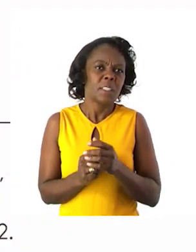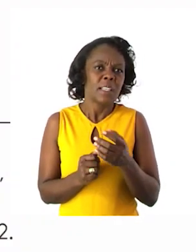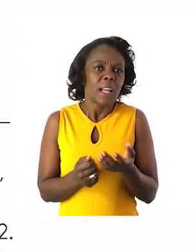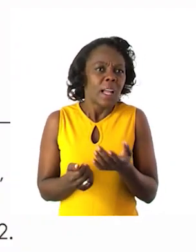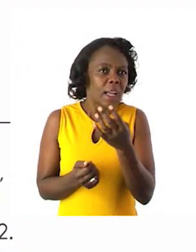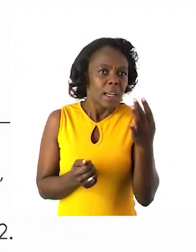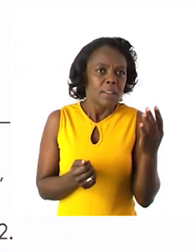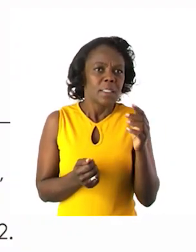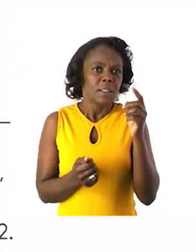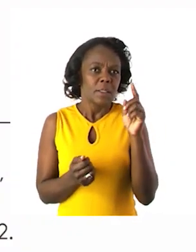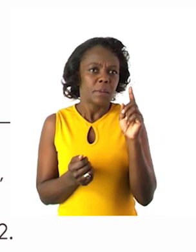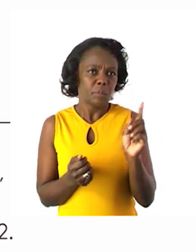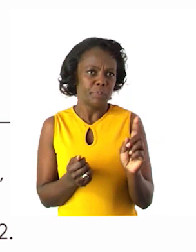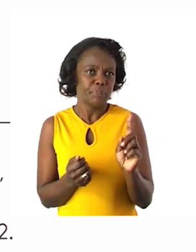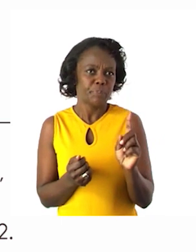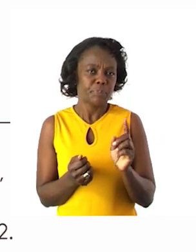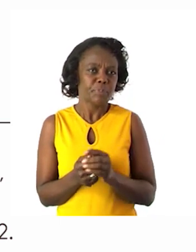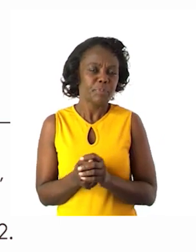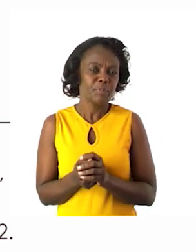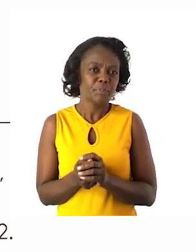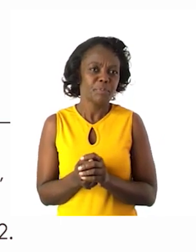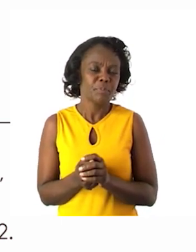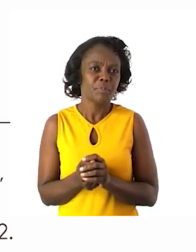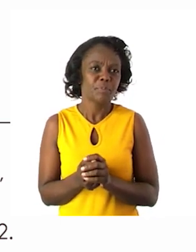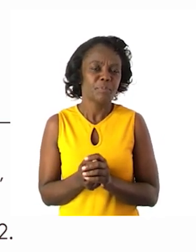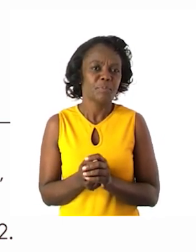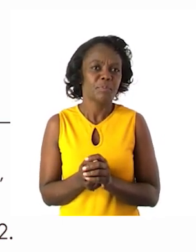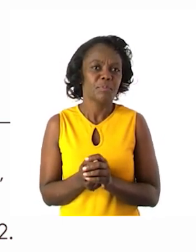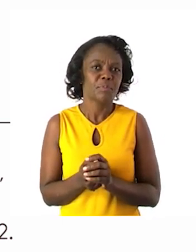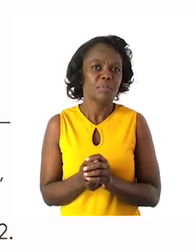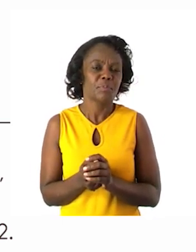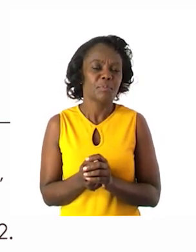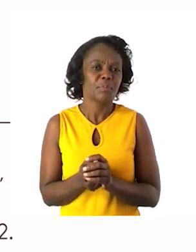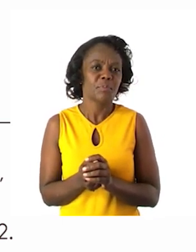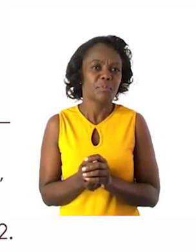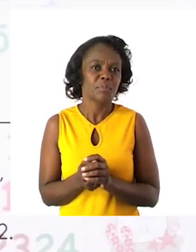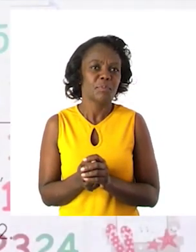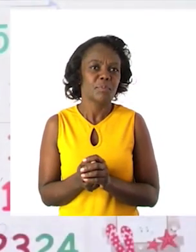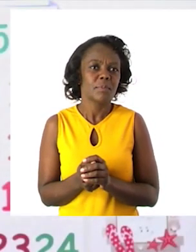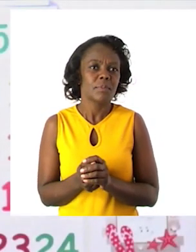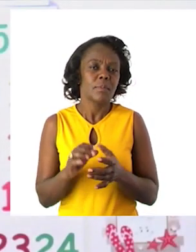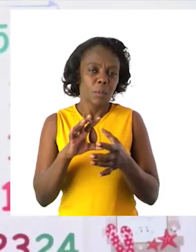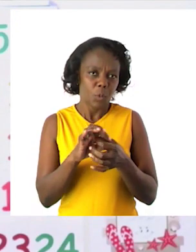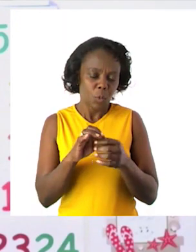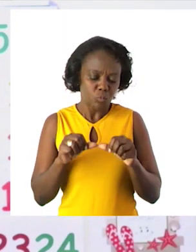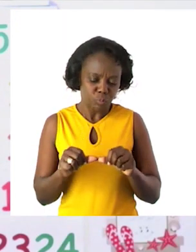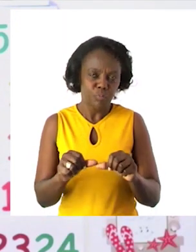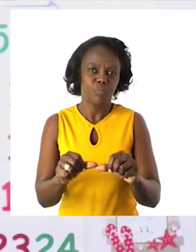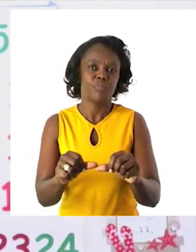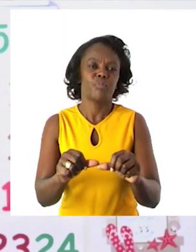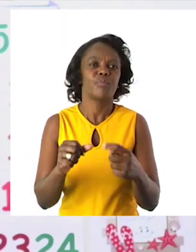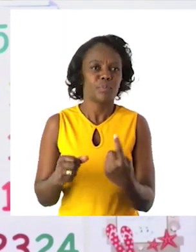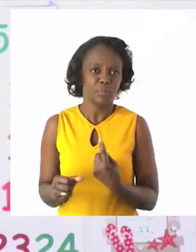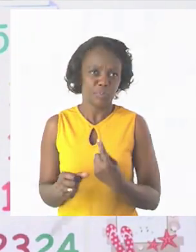good. A big hand of applause there. And I know even you at home you can still do it. Thank you